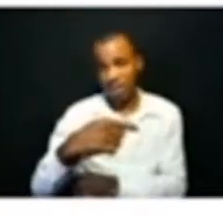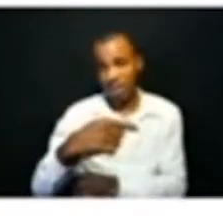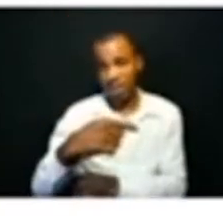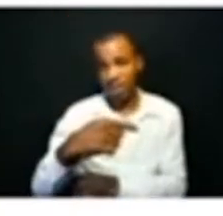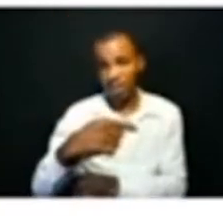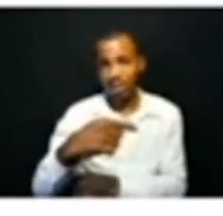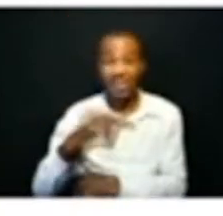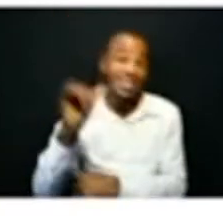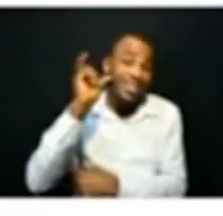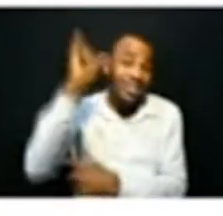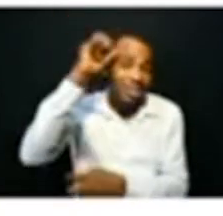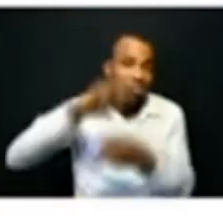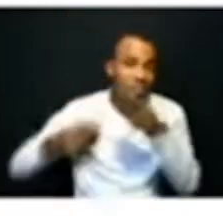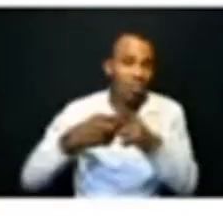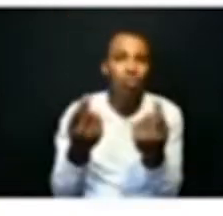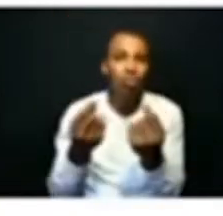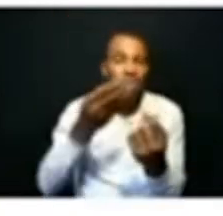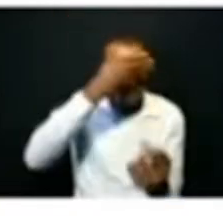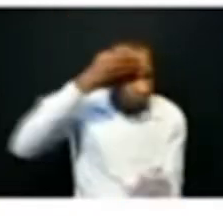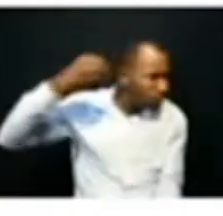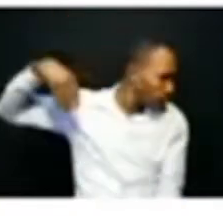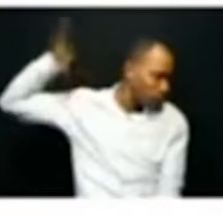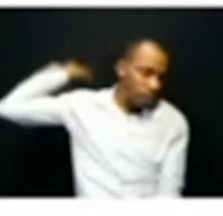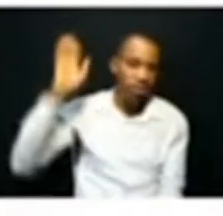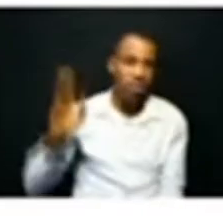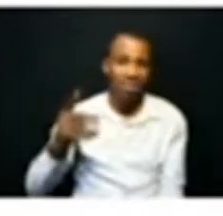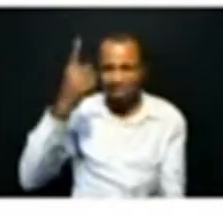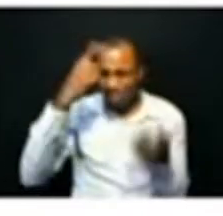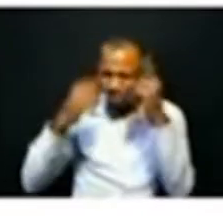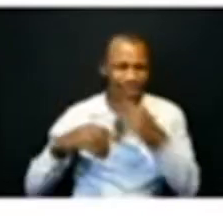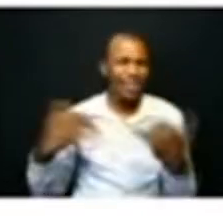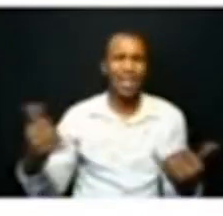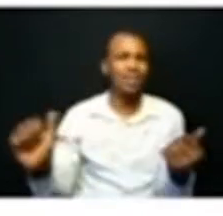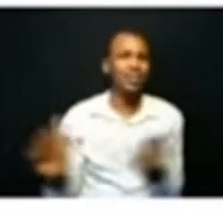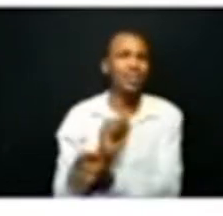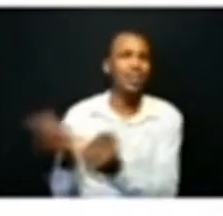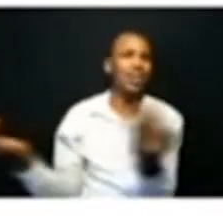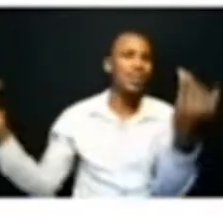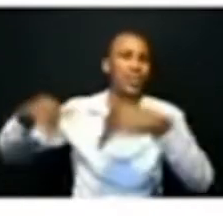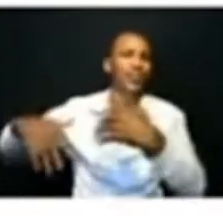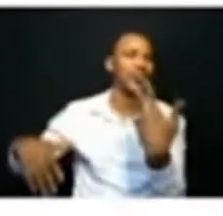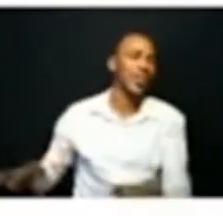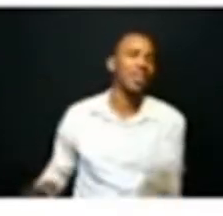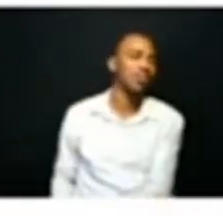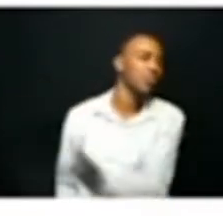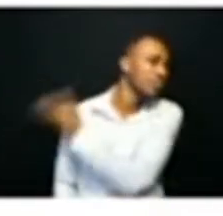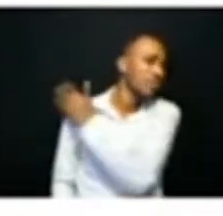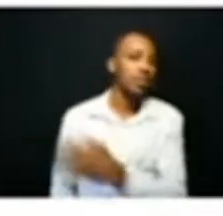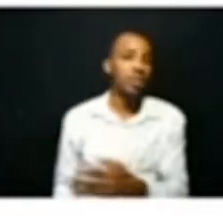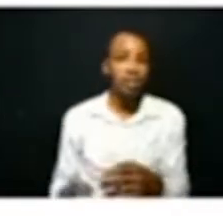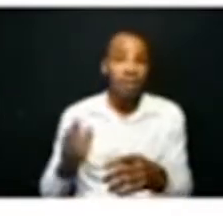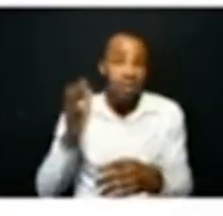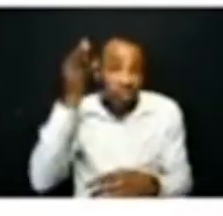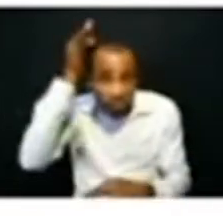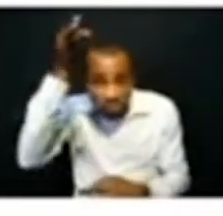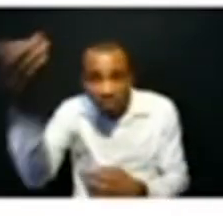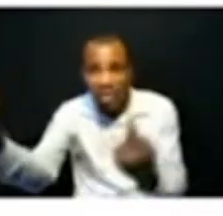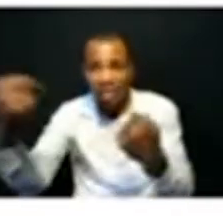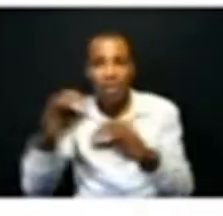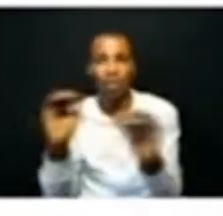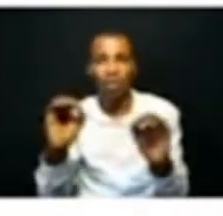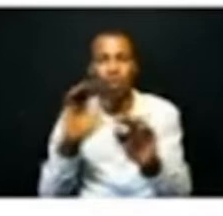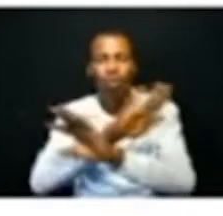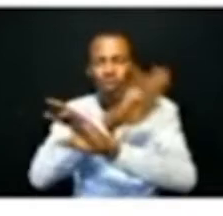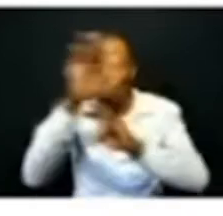close the door to yesterday it is a dead pass and then shut the unborn future